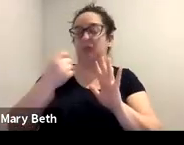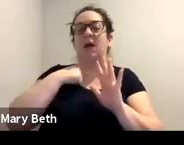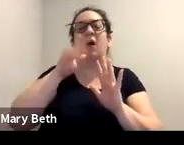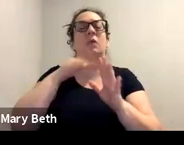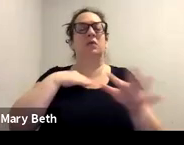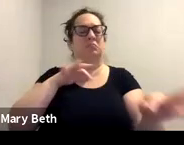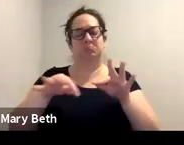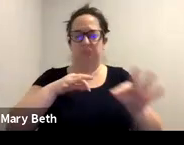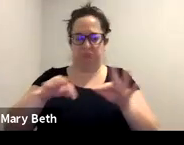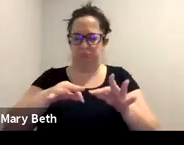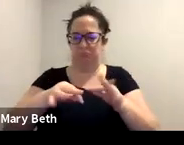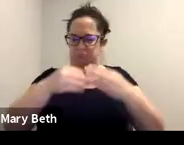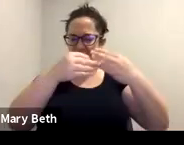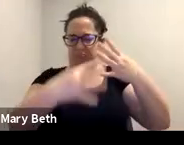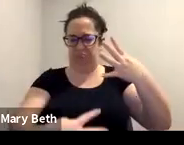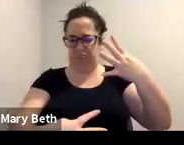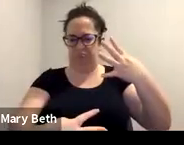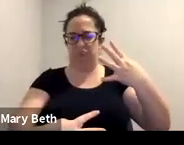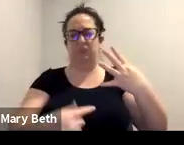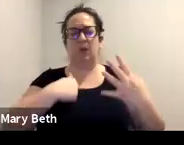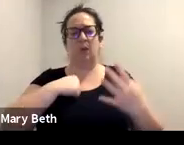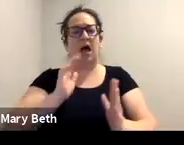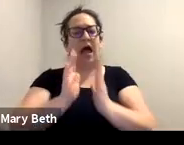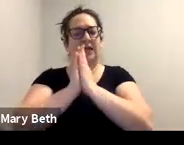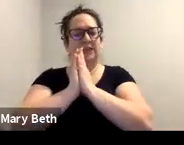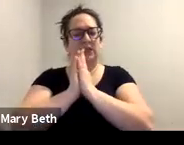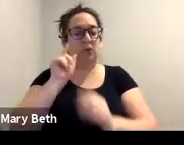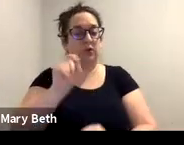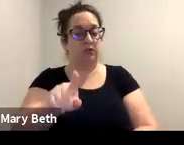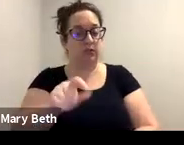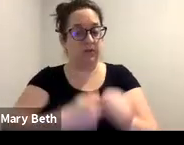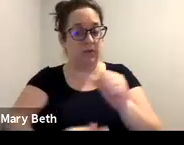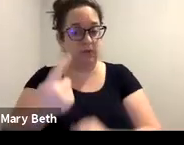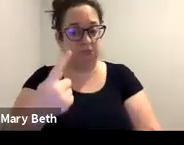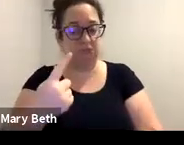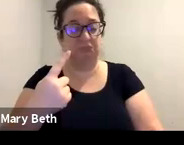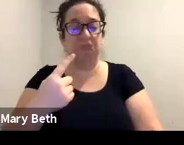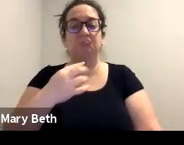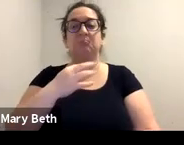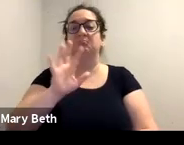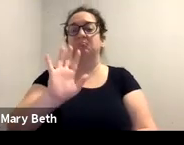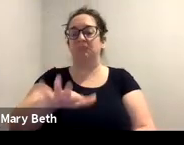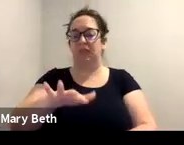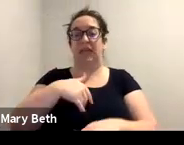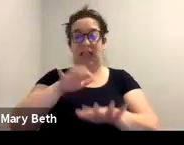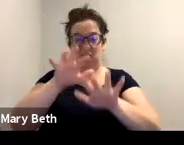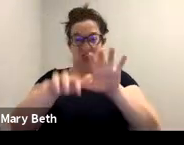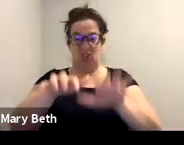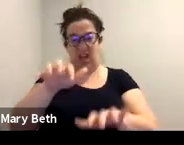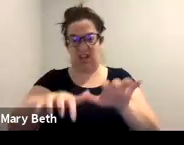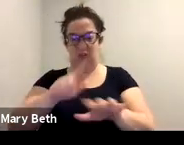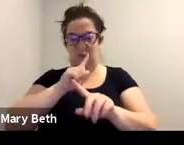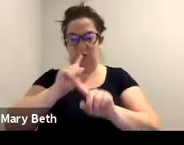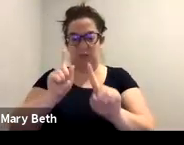actually, uh, ask a question to everyone. If you could, in the chat, just, um, respond